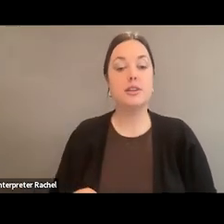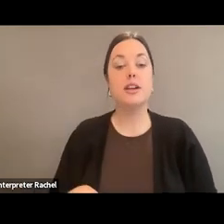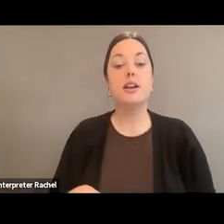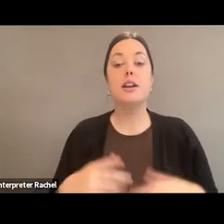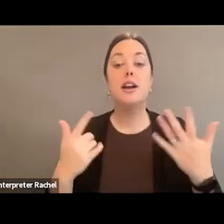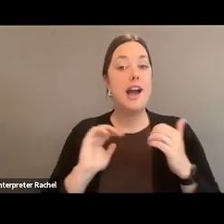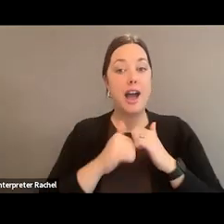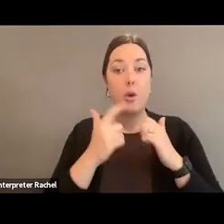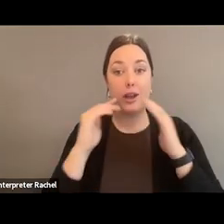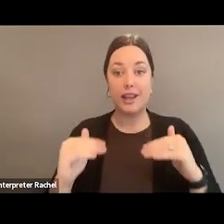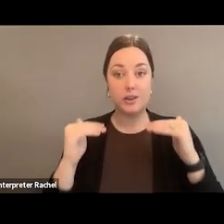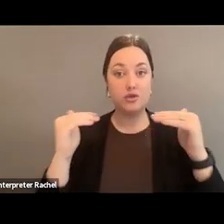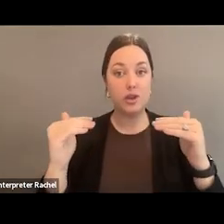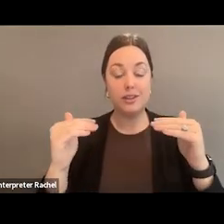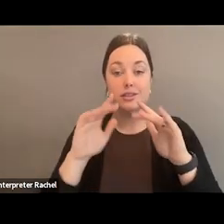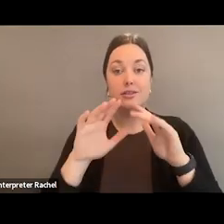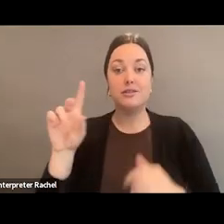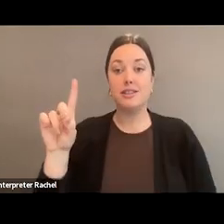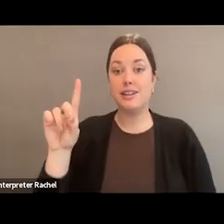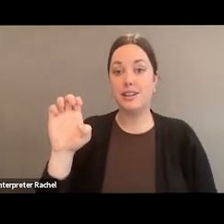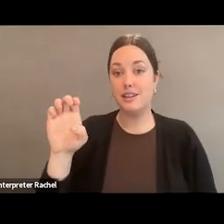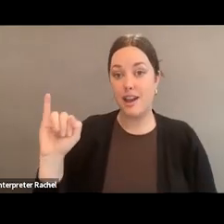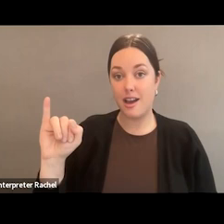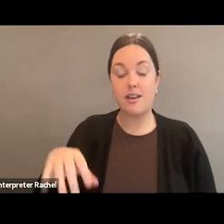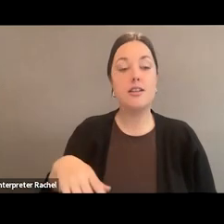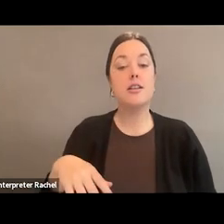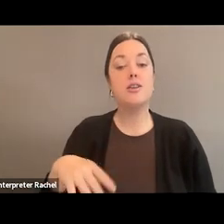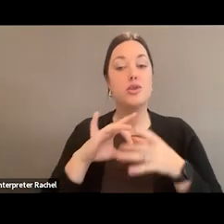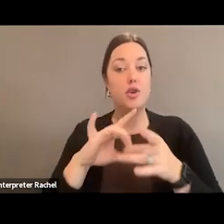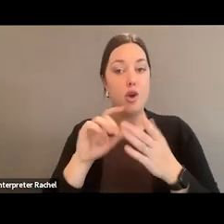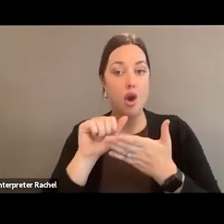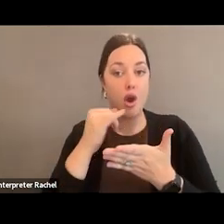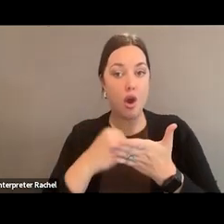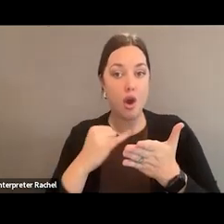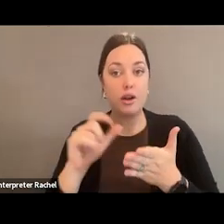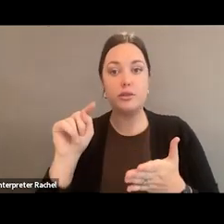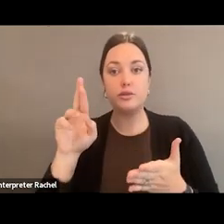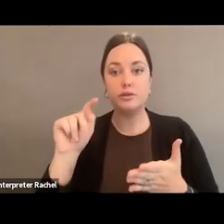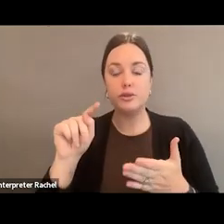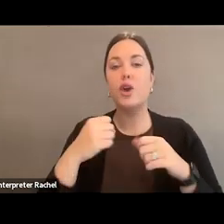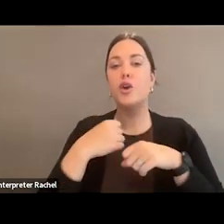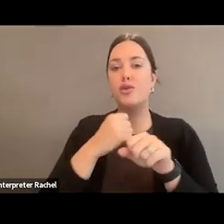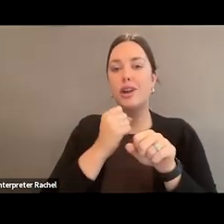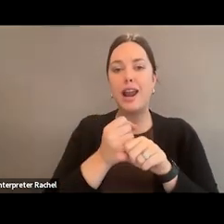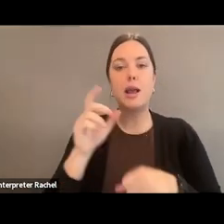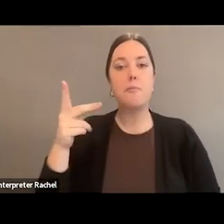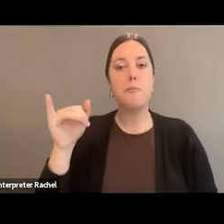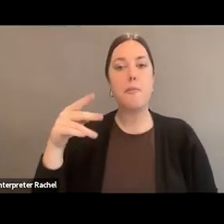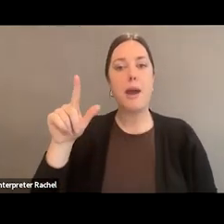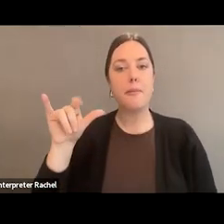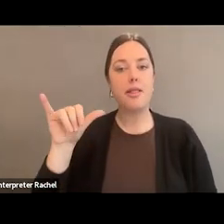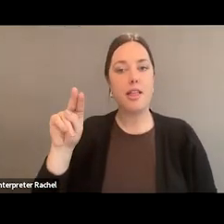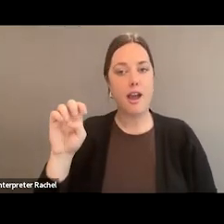diversity, equity, and inclusion goals when it relates to the arts is by creating pipeline opportunities for diverse communities.